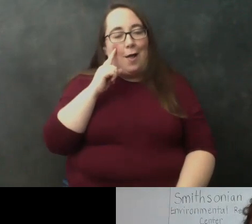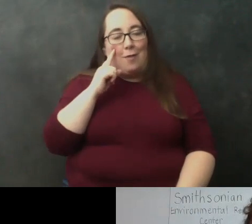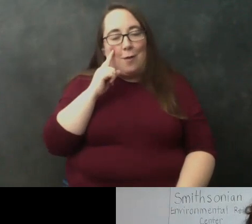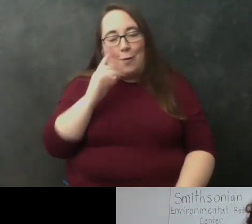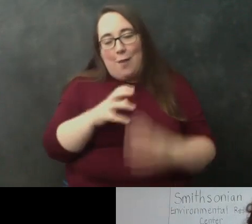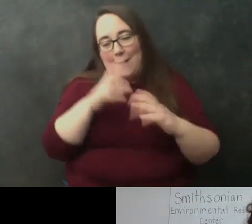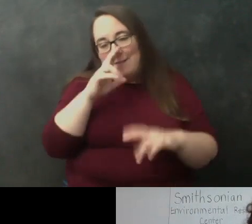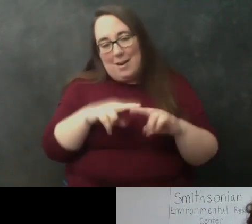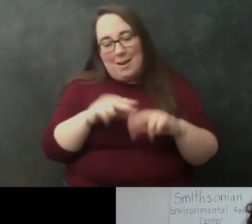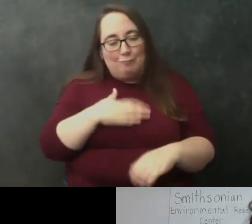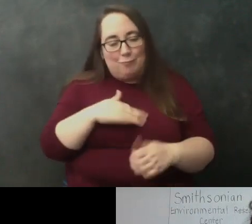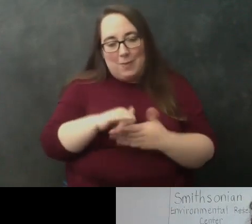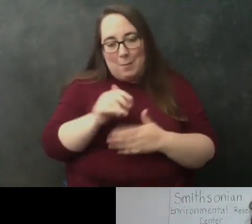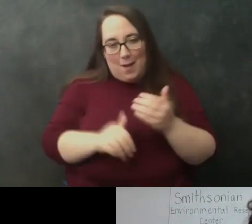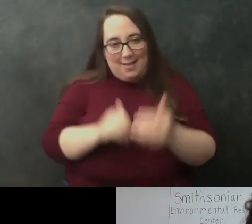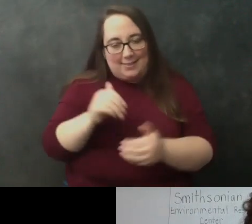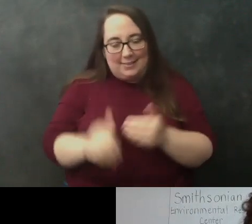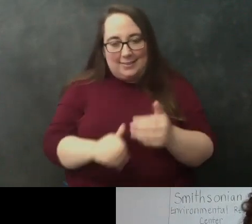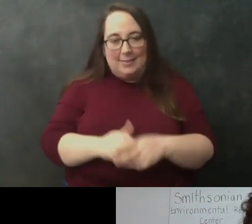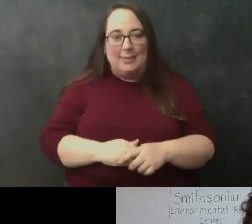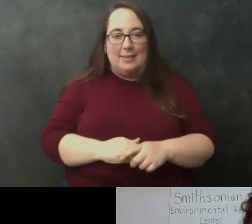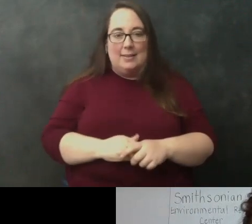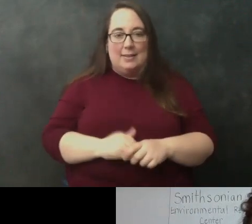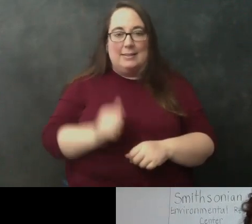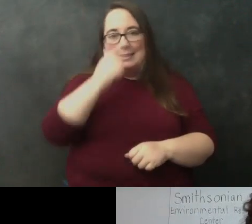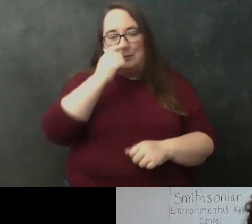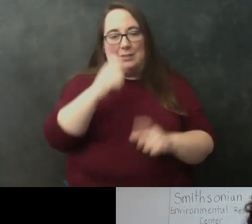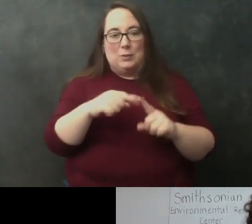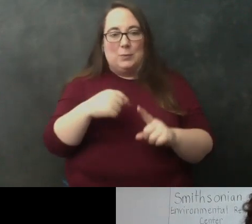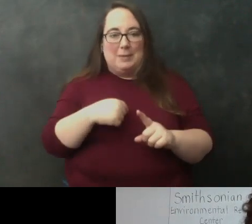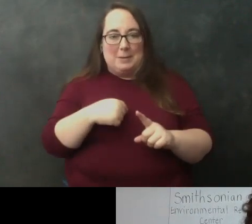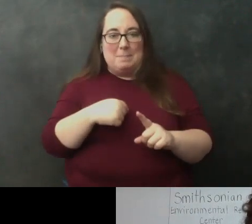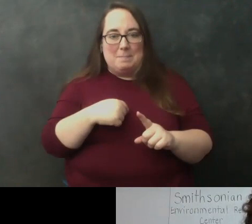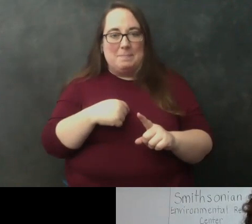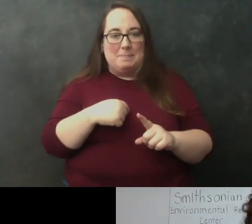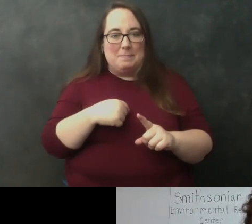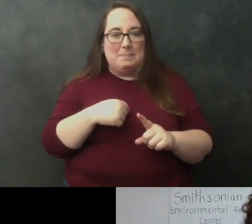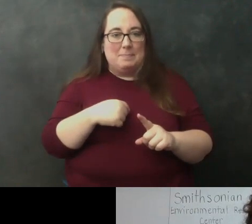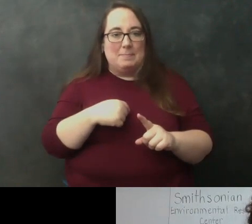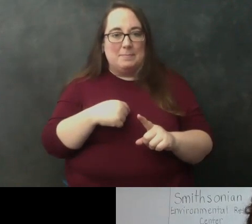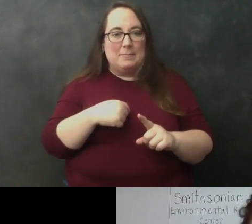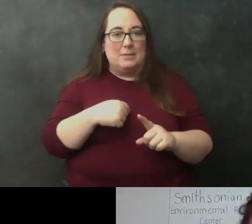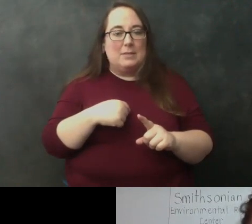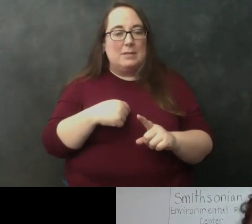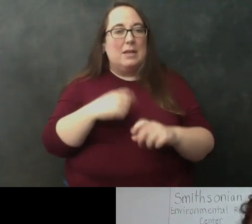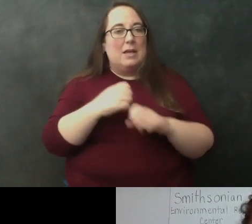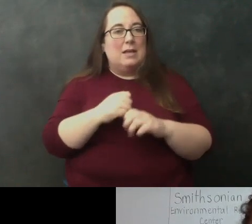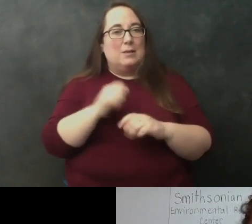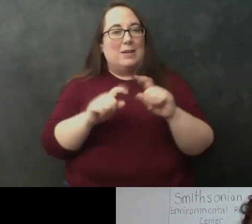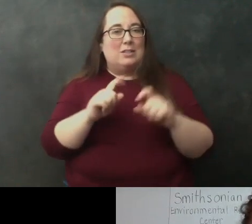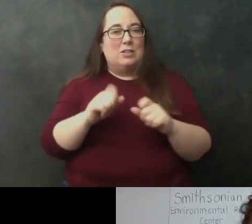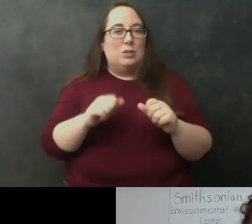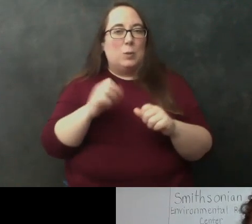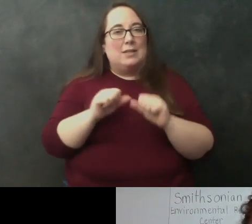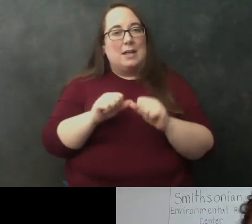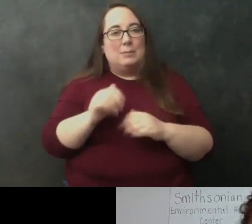really enjoy doing that and it's always very interesting to me how how even the answer then leads to more questions so it's a constant process